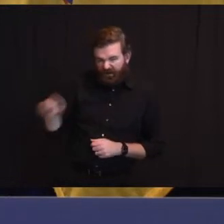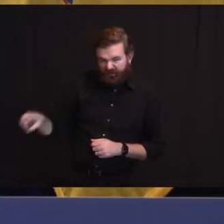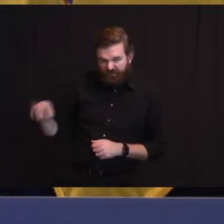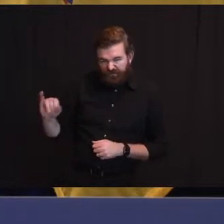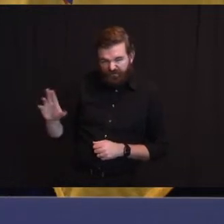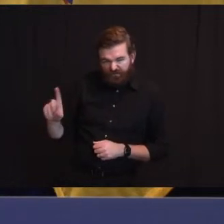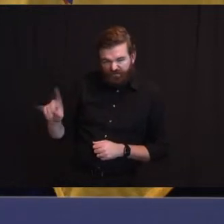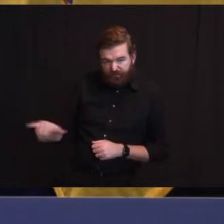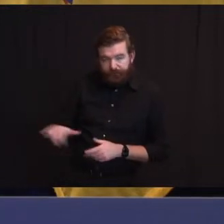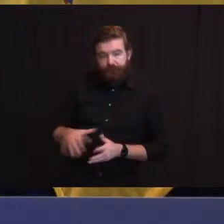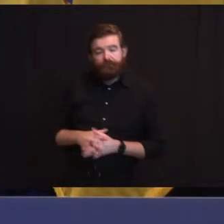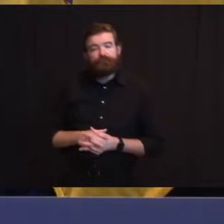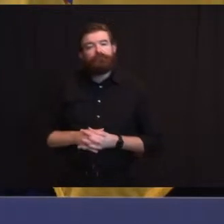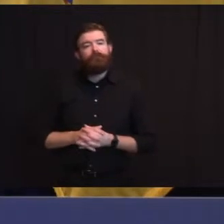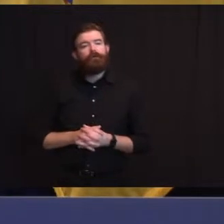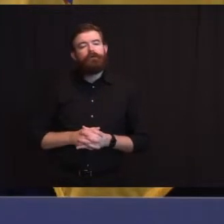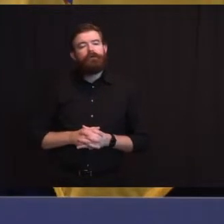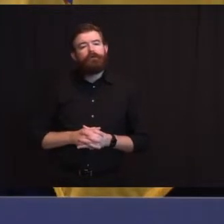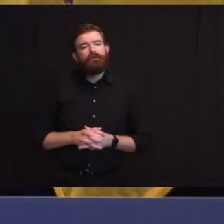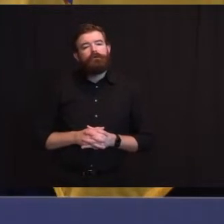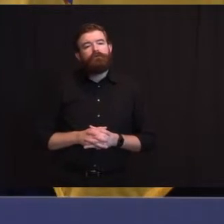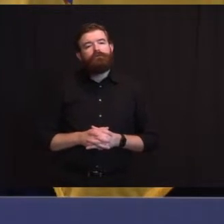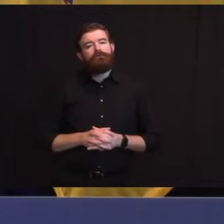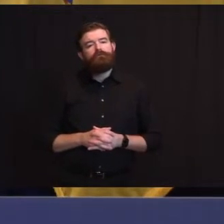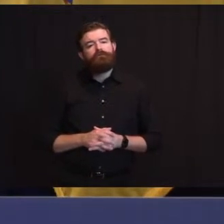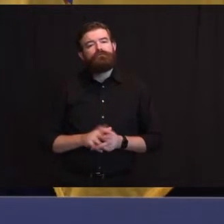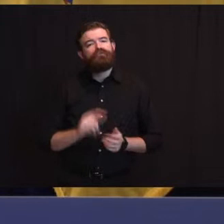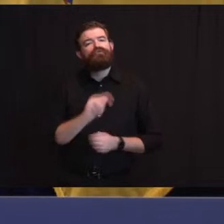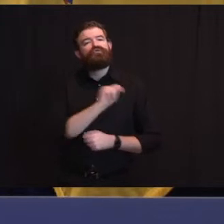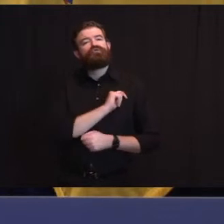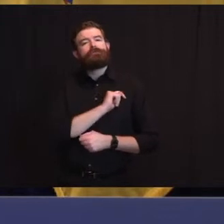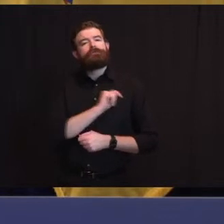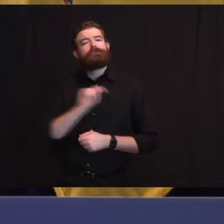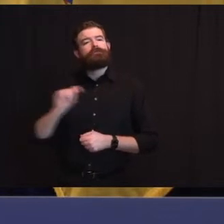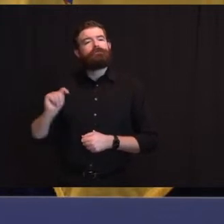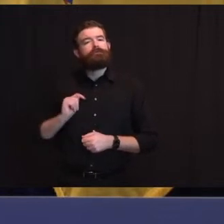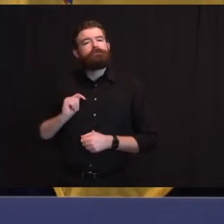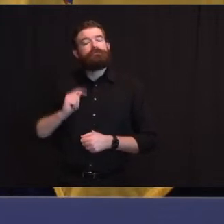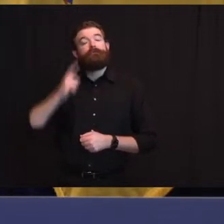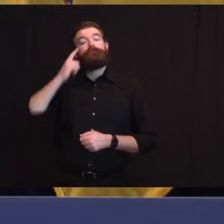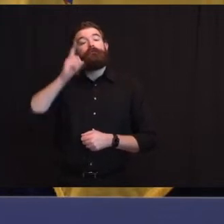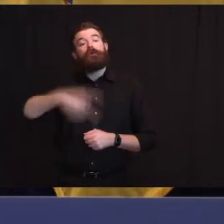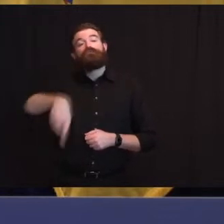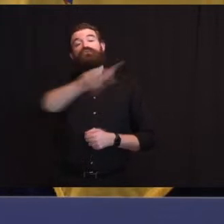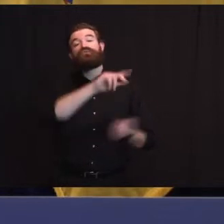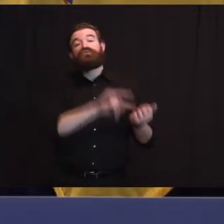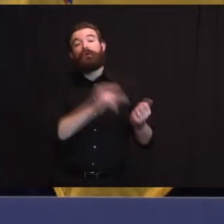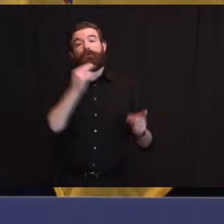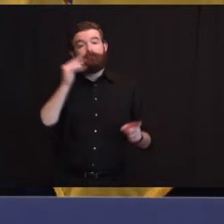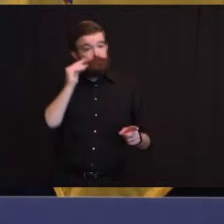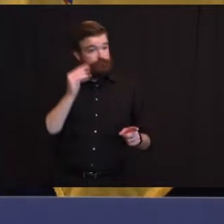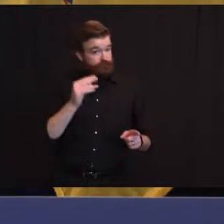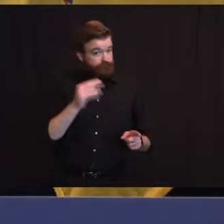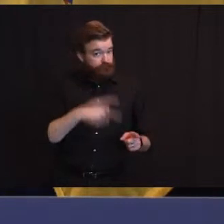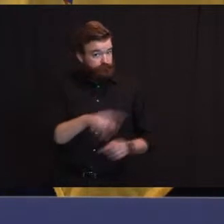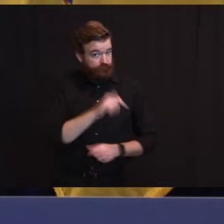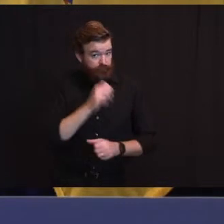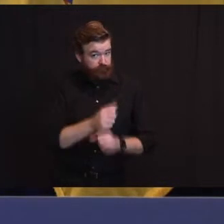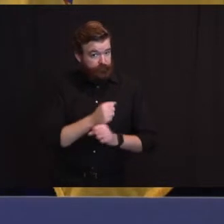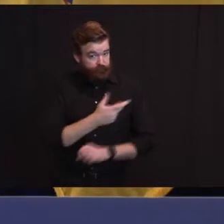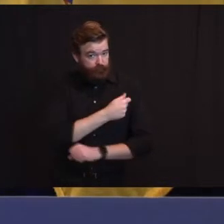list of N1A. I don't have a lot more color than that, but I'll give you my answer, and Judy, I'd like you to weigh in here.